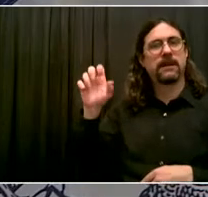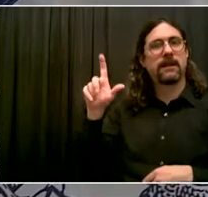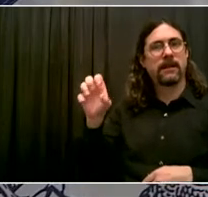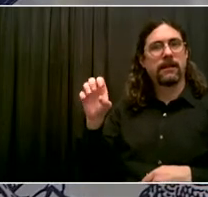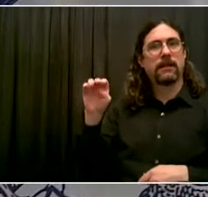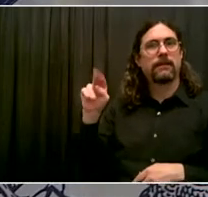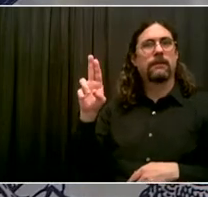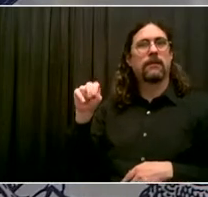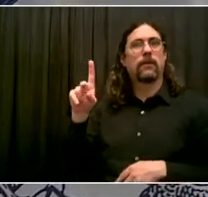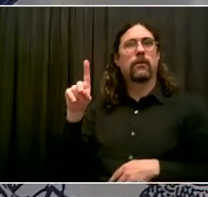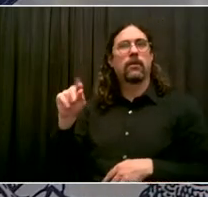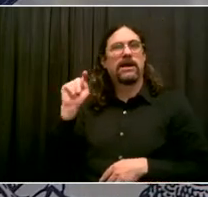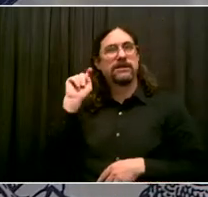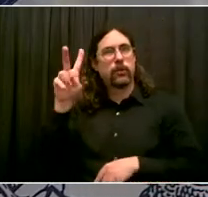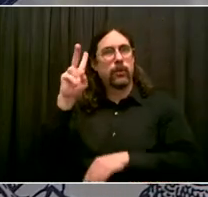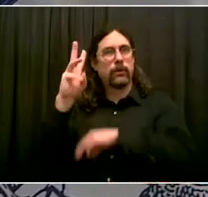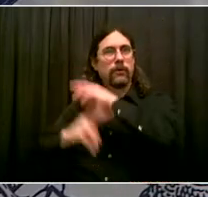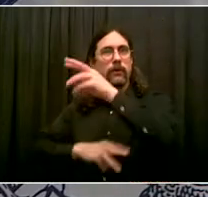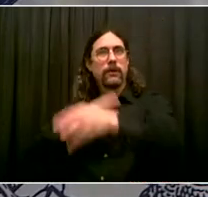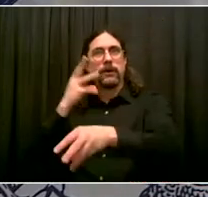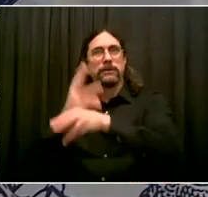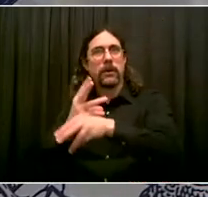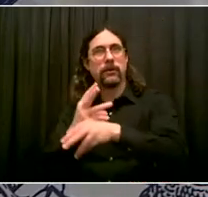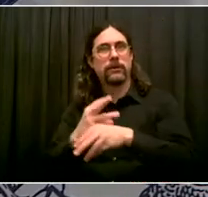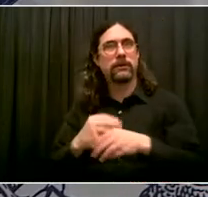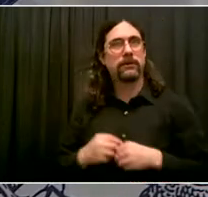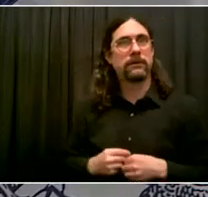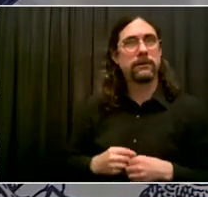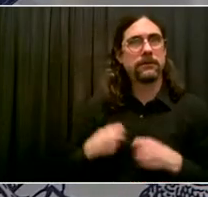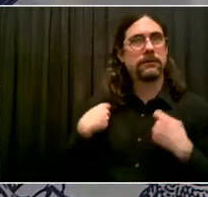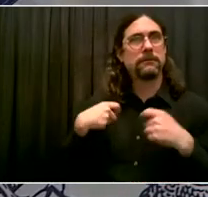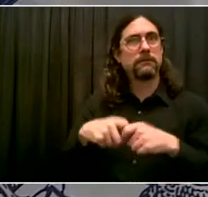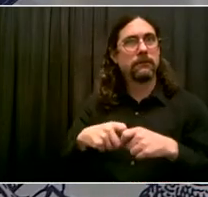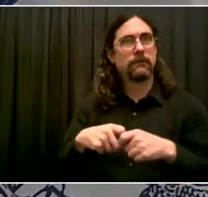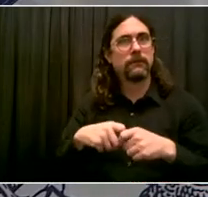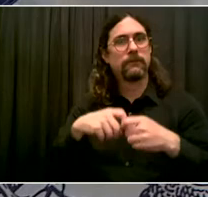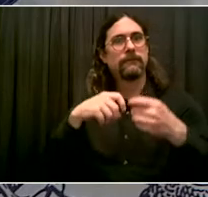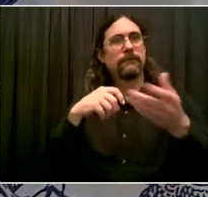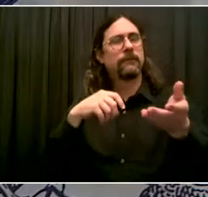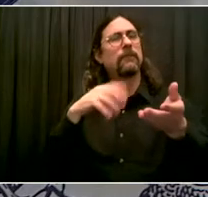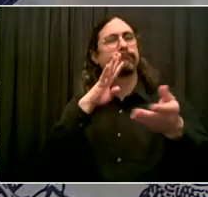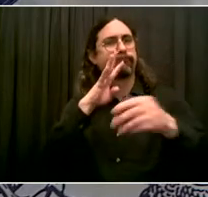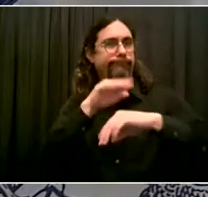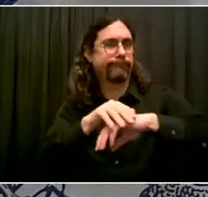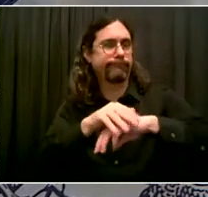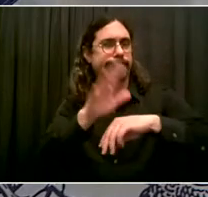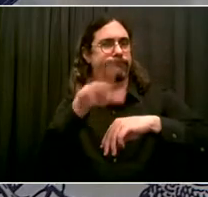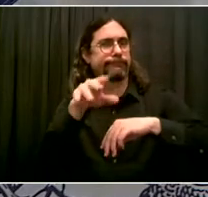Dr. Choksi is very, very effective at giving the shot. I barely felt at all, honestly.